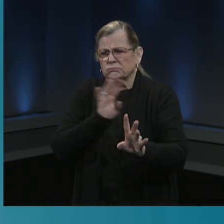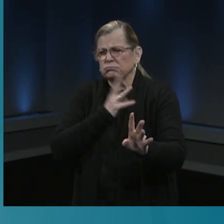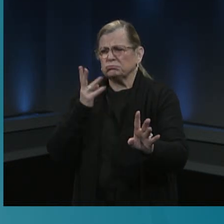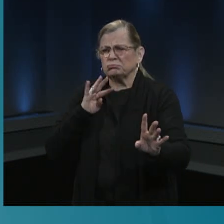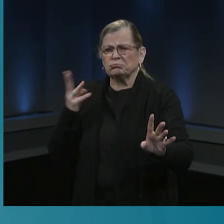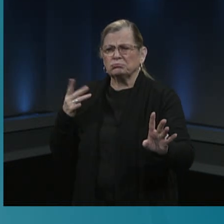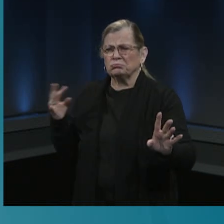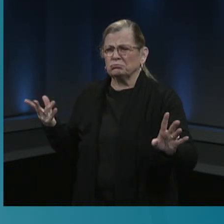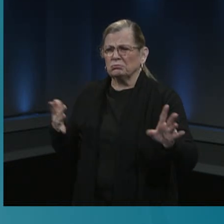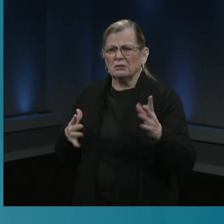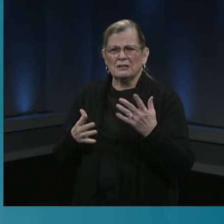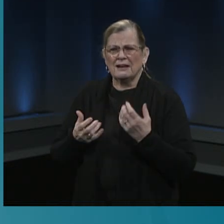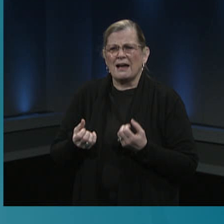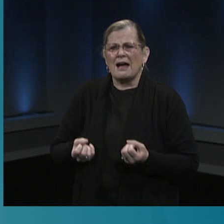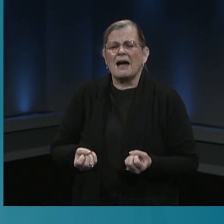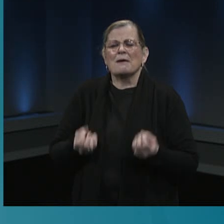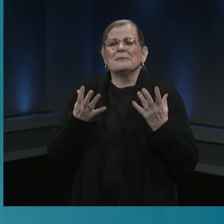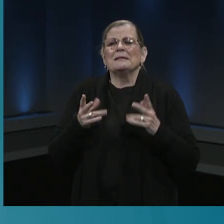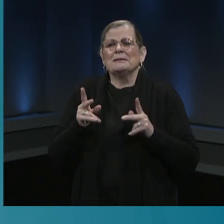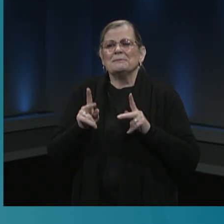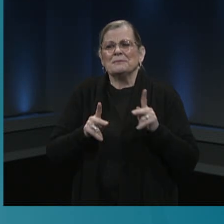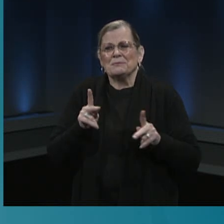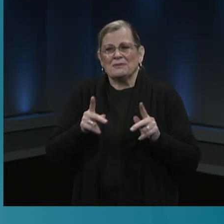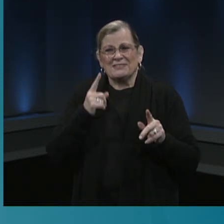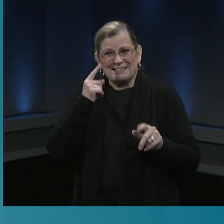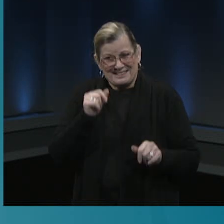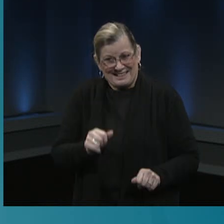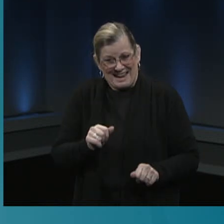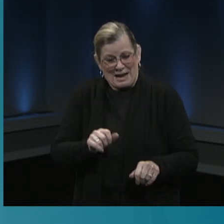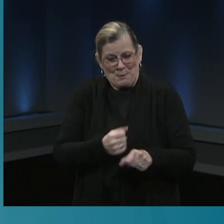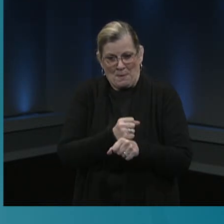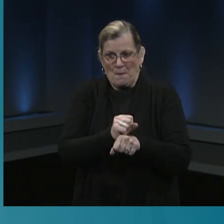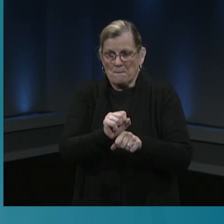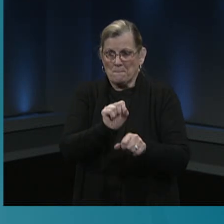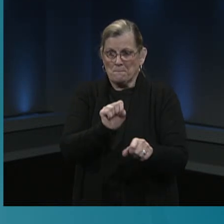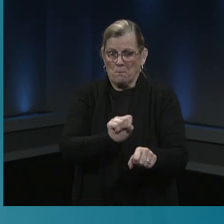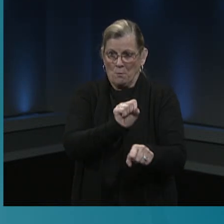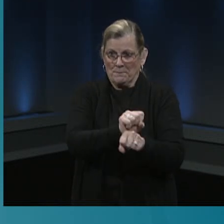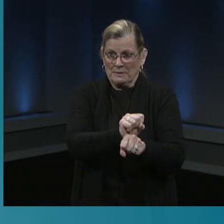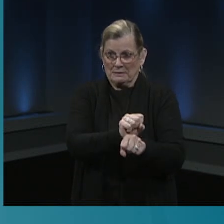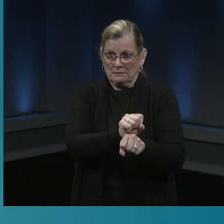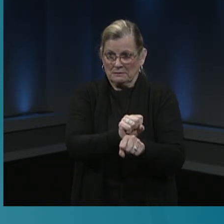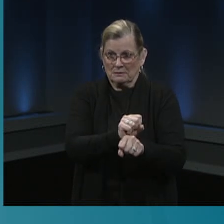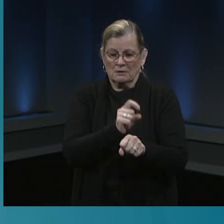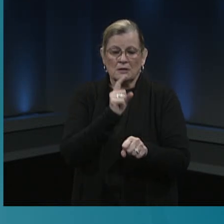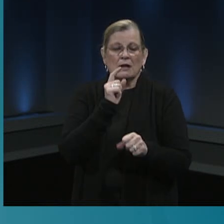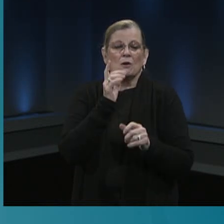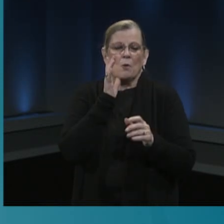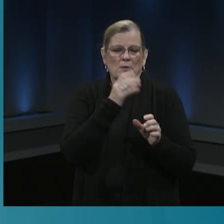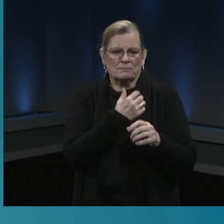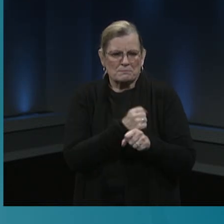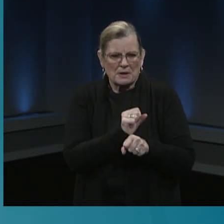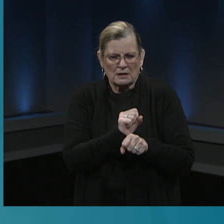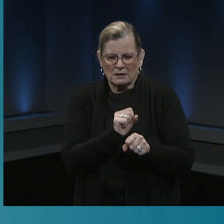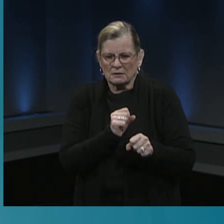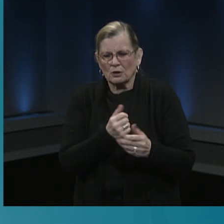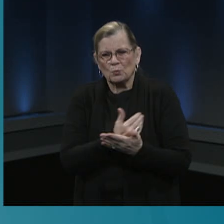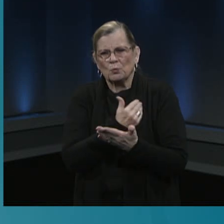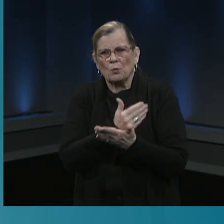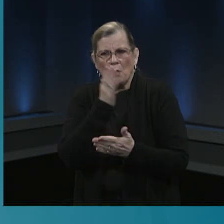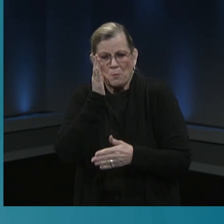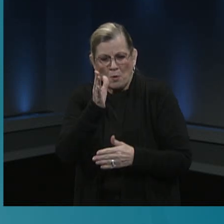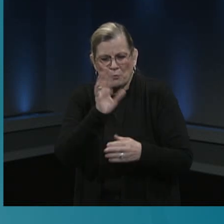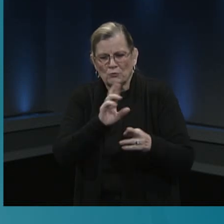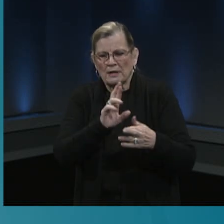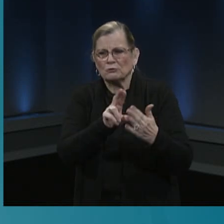its server capacity for scheduling future appointments. As a reminder, FCPS has established